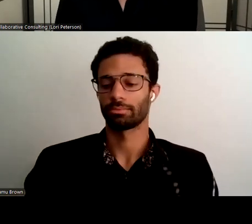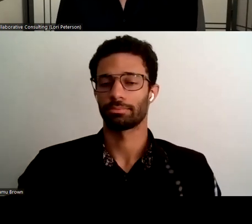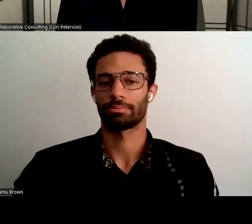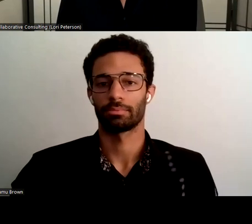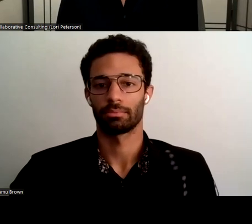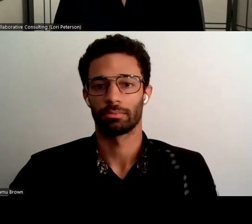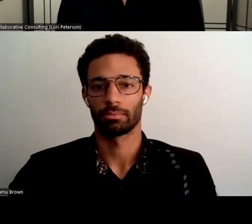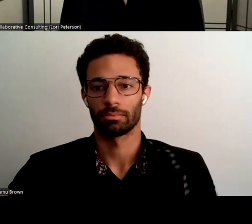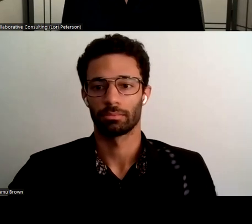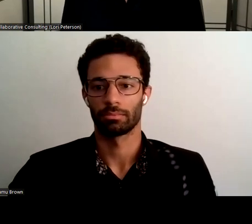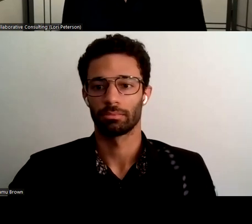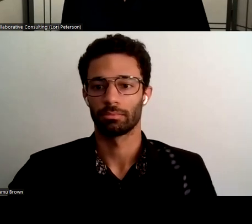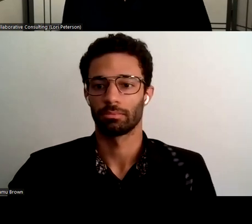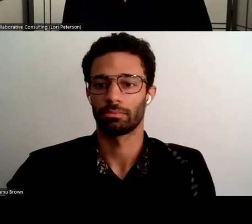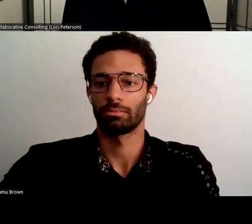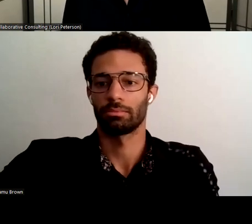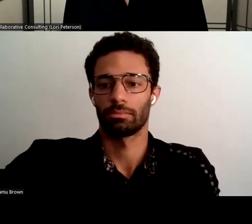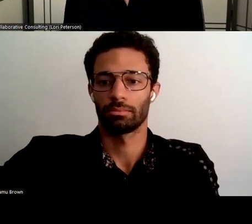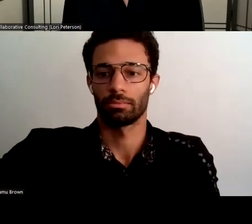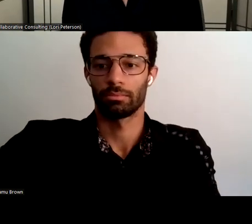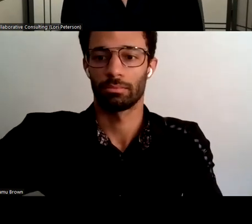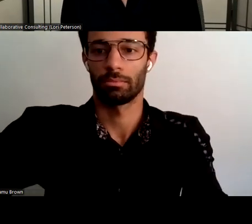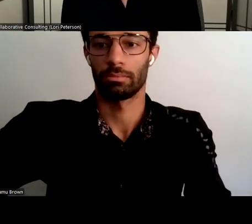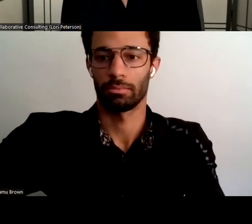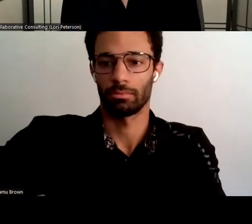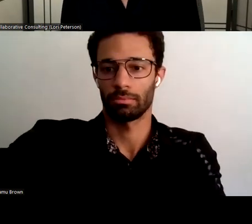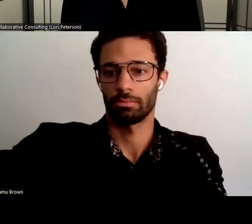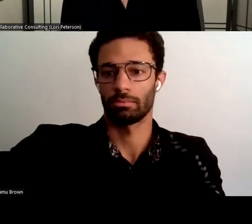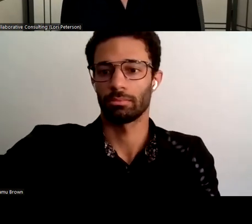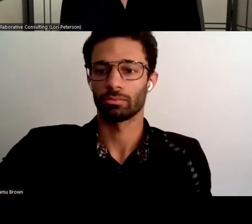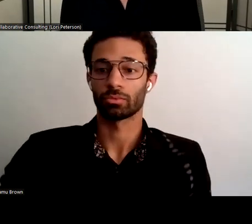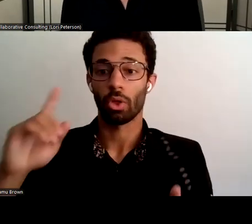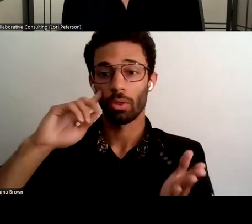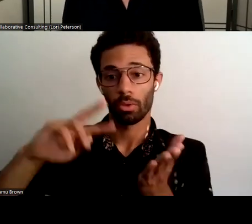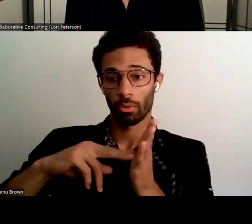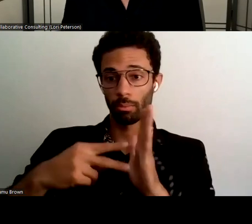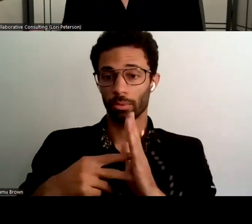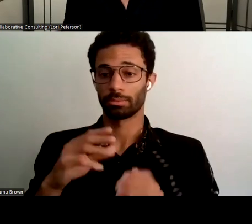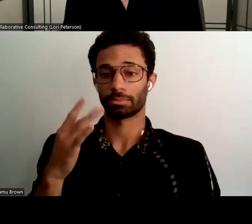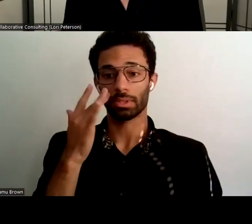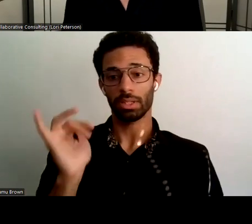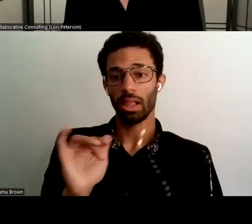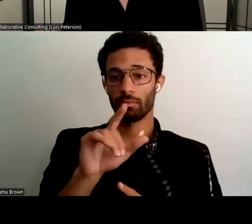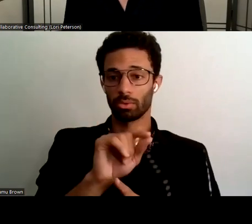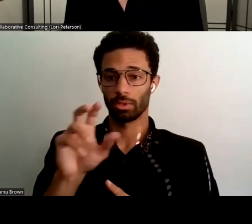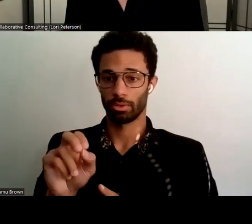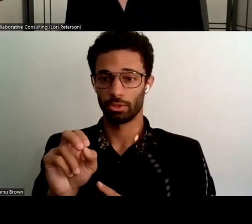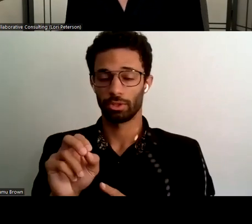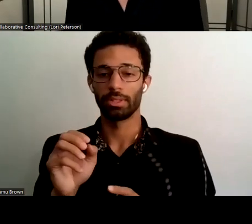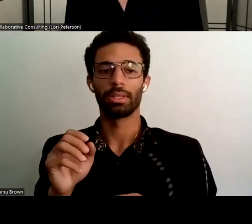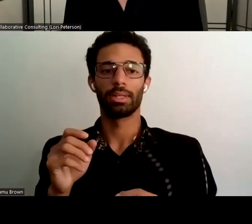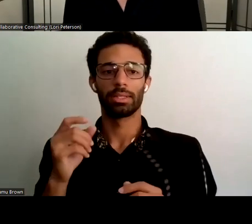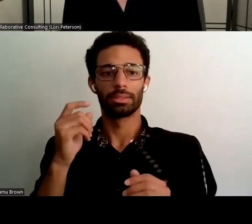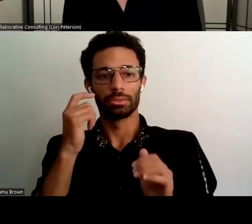go so the the california 2030 the the purpose of the project is to imagine and design